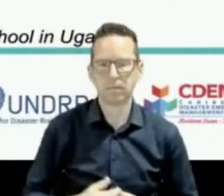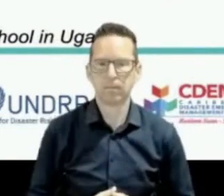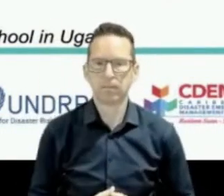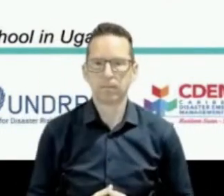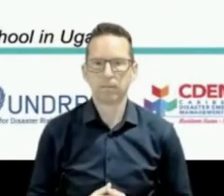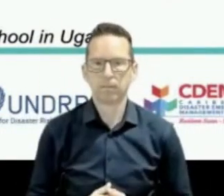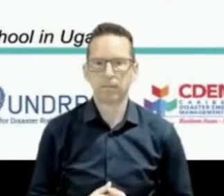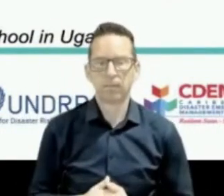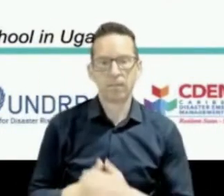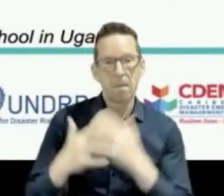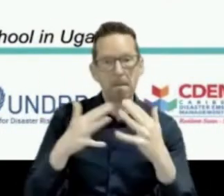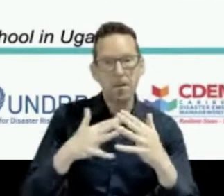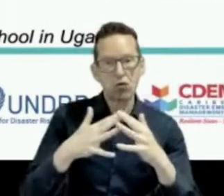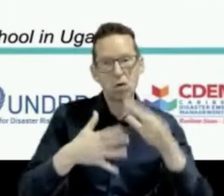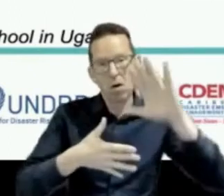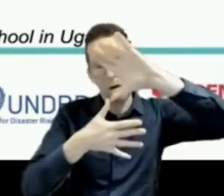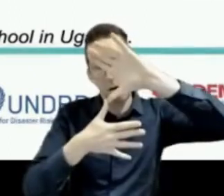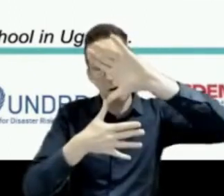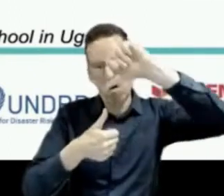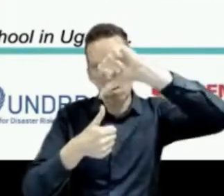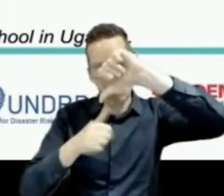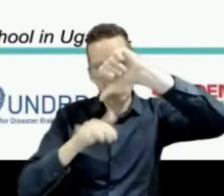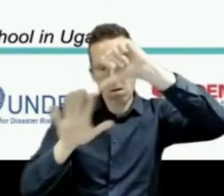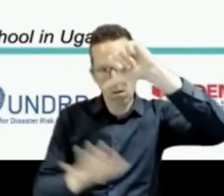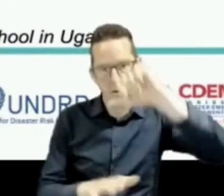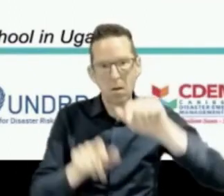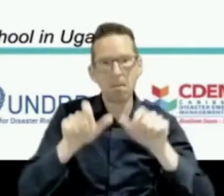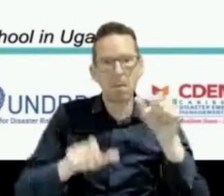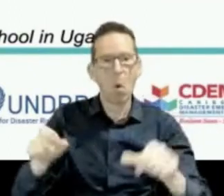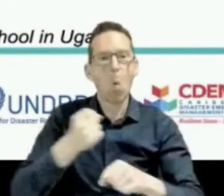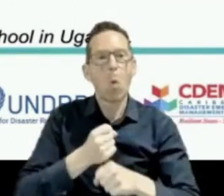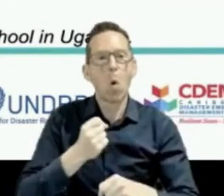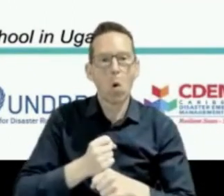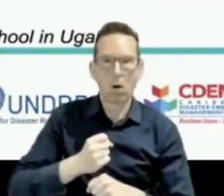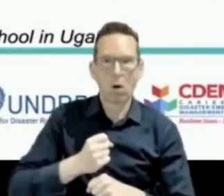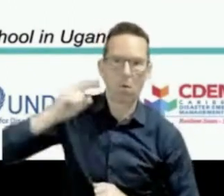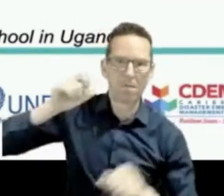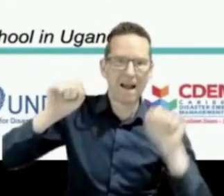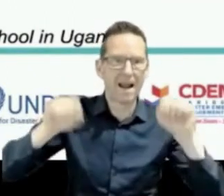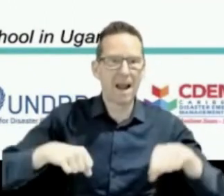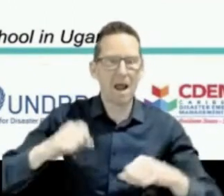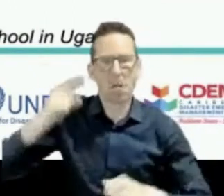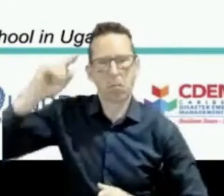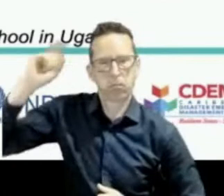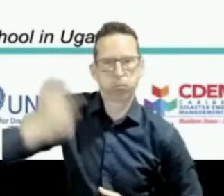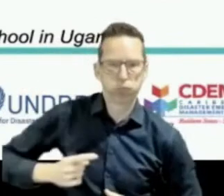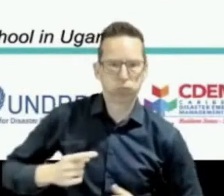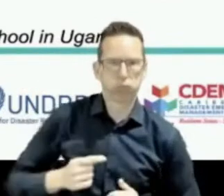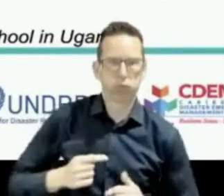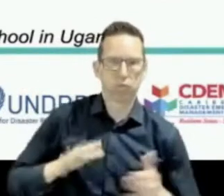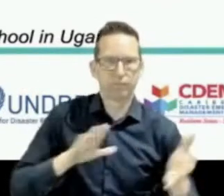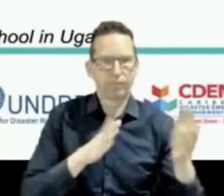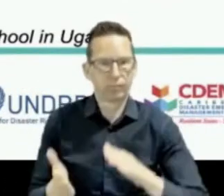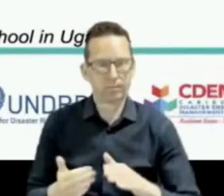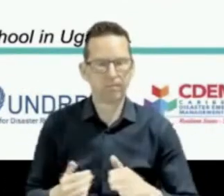they hold the top occupations of the Latino workforce are outdoors. There's